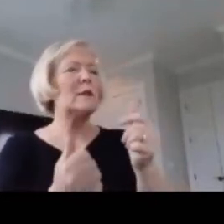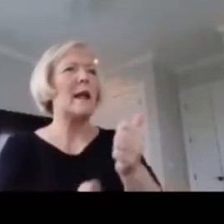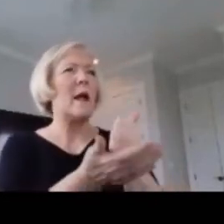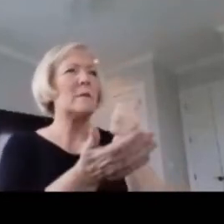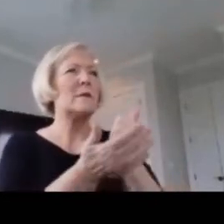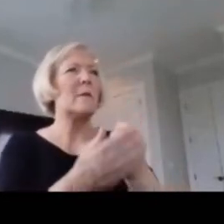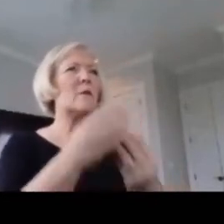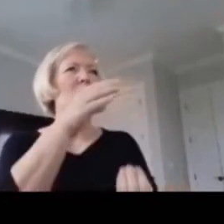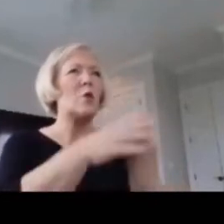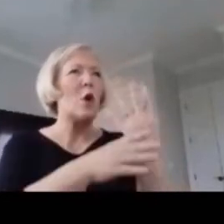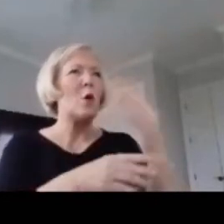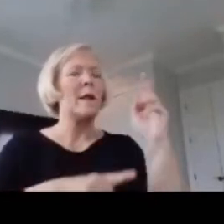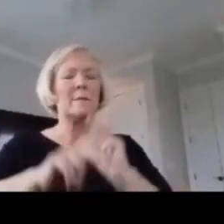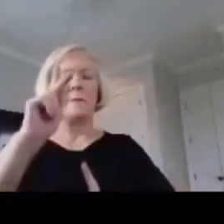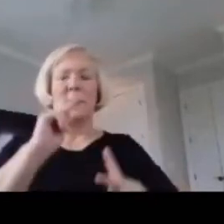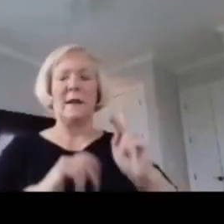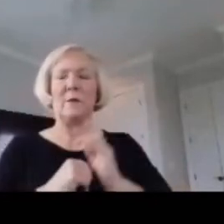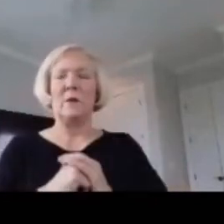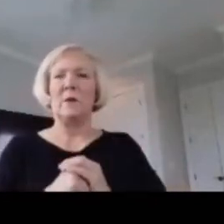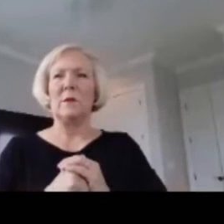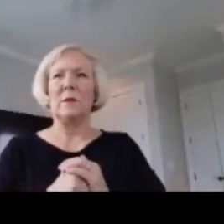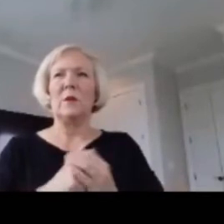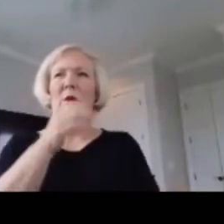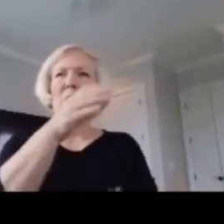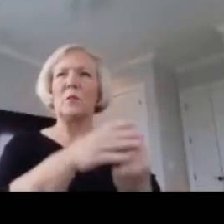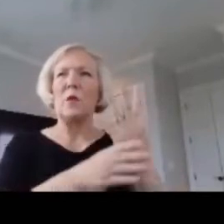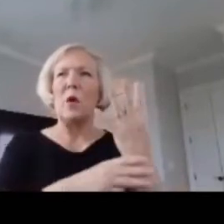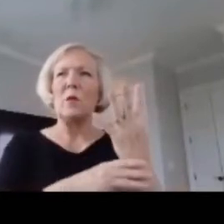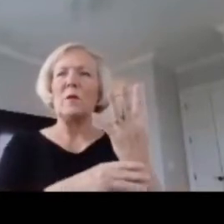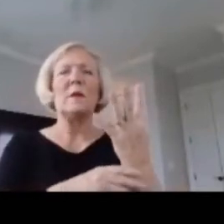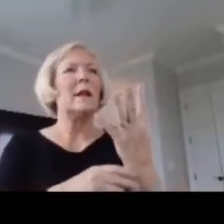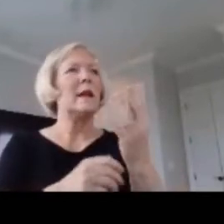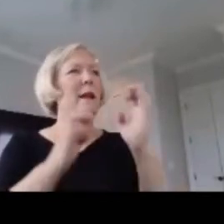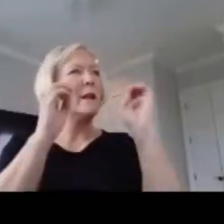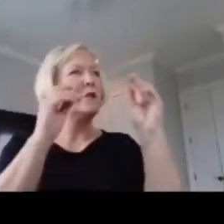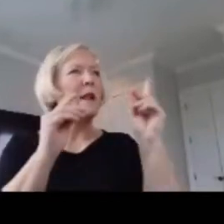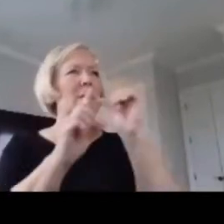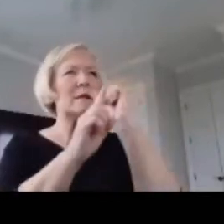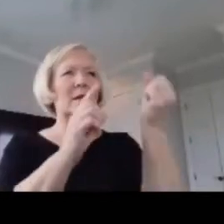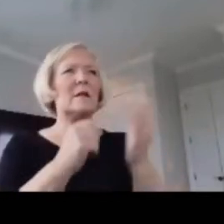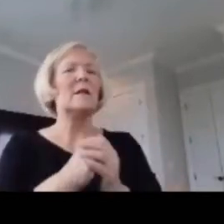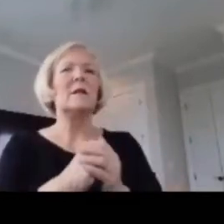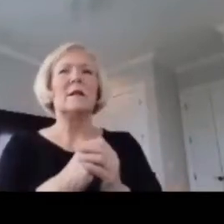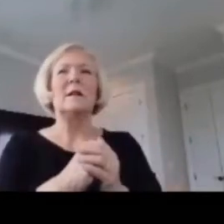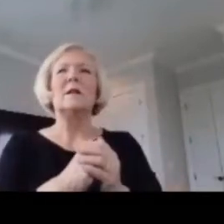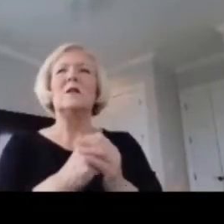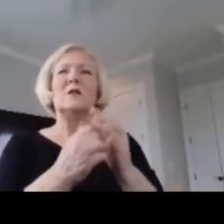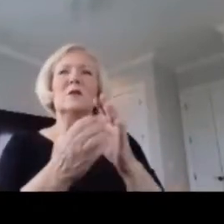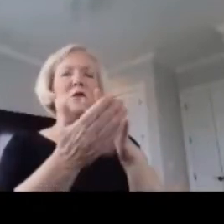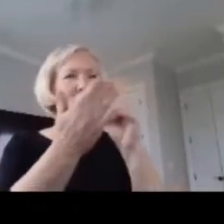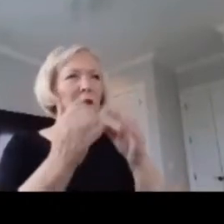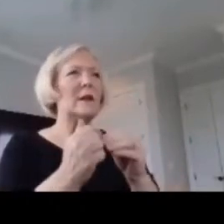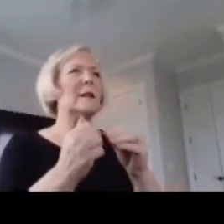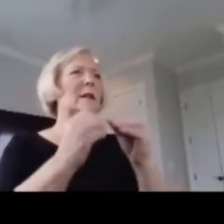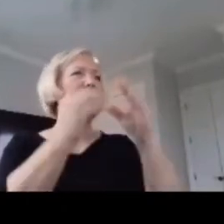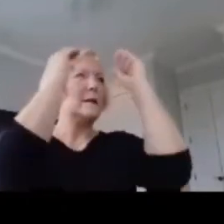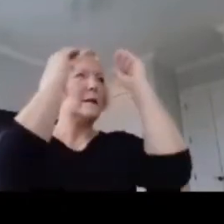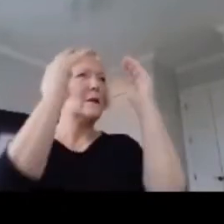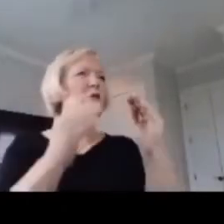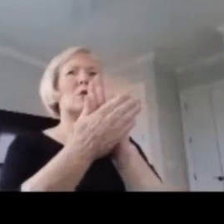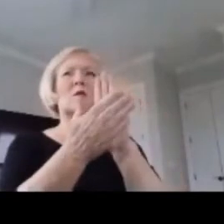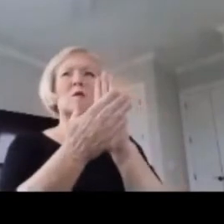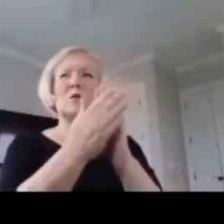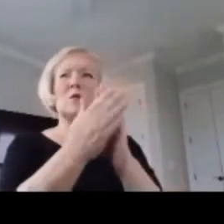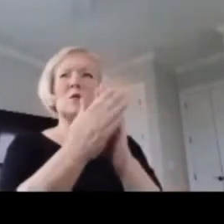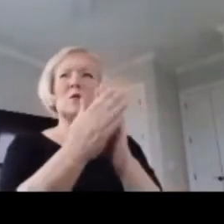Growth in an education setting is talked about frequently, student growth, teacher growth, and school growth. What